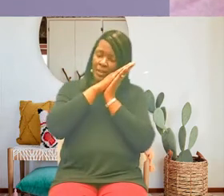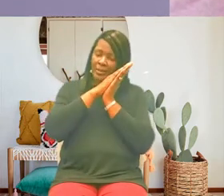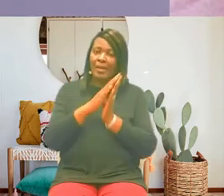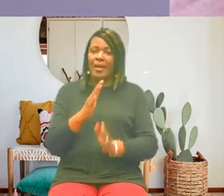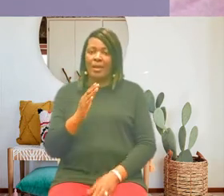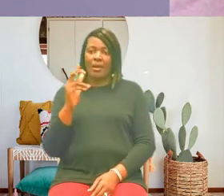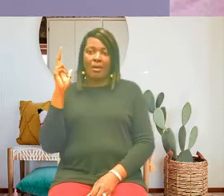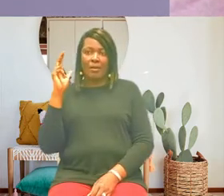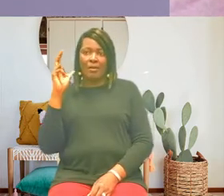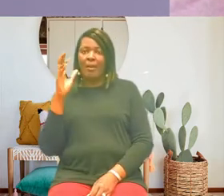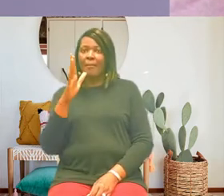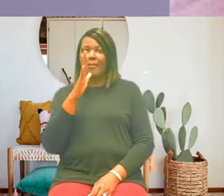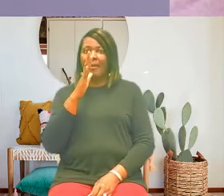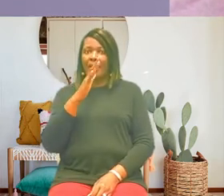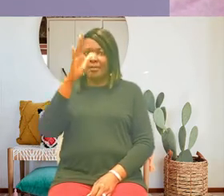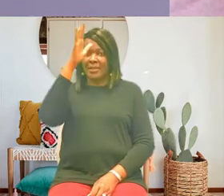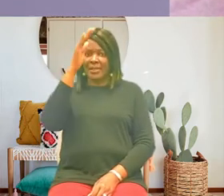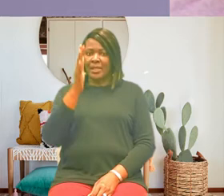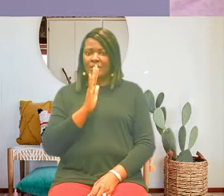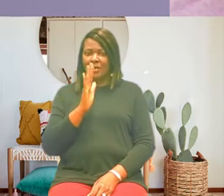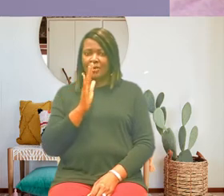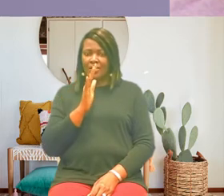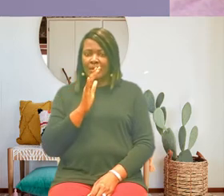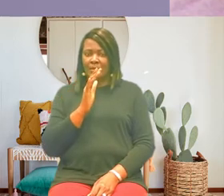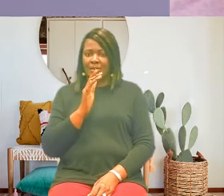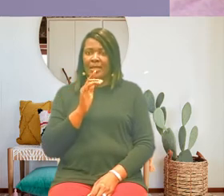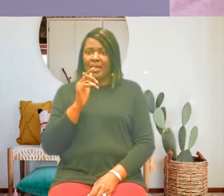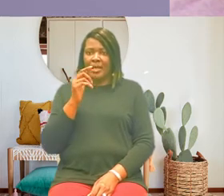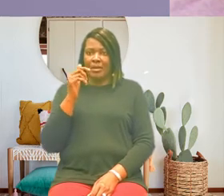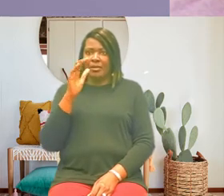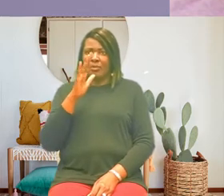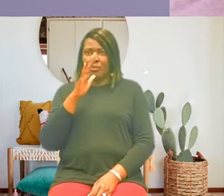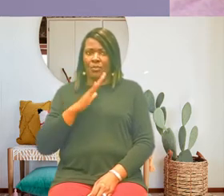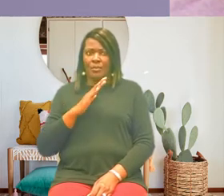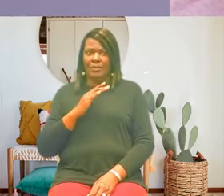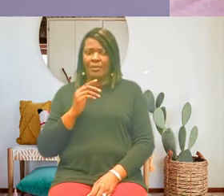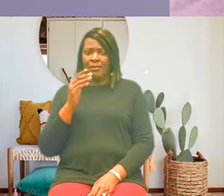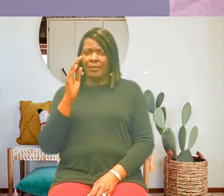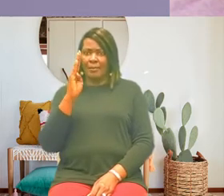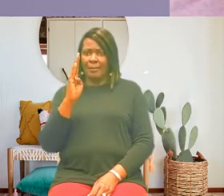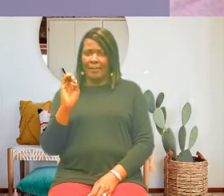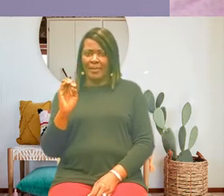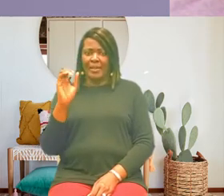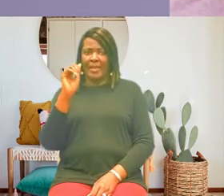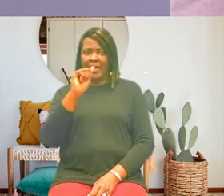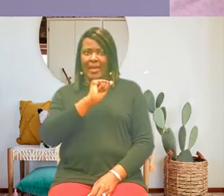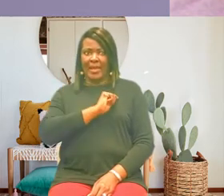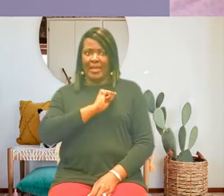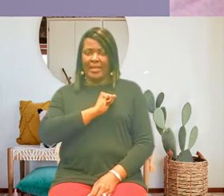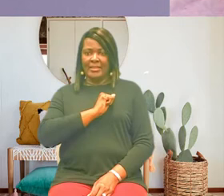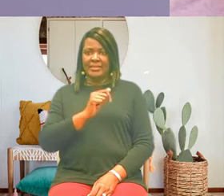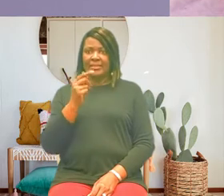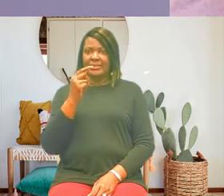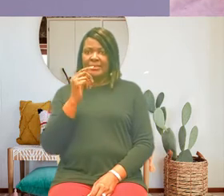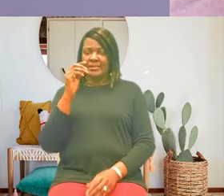she'll be ann's teacher and dad replied i don't know how a woman of her color is going to